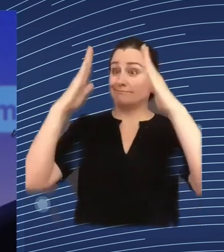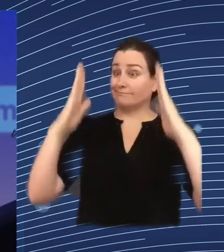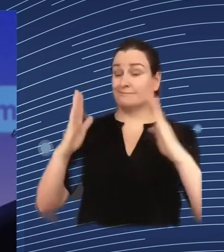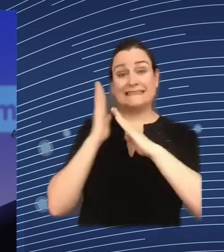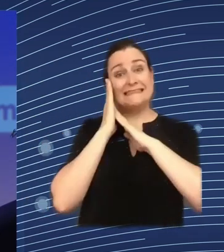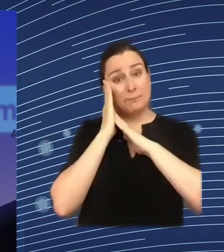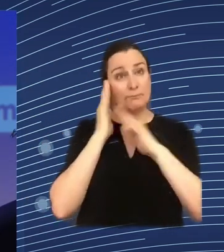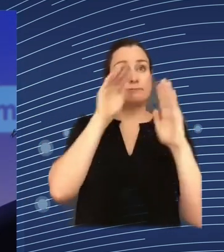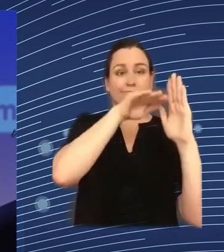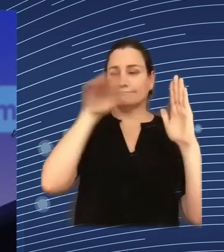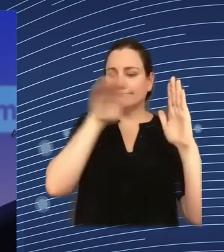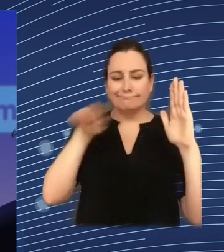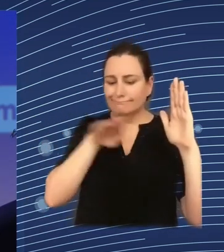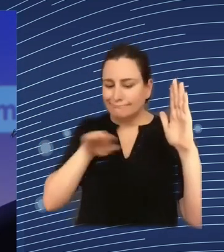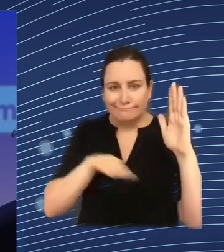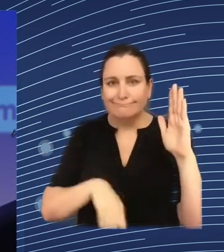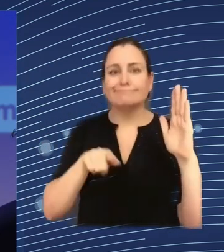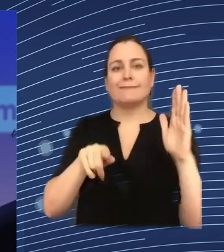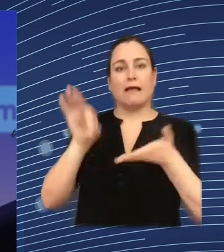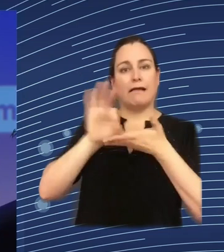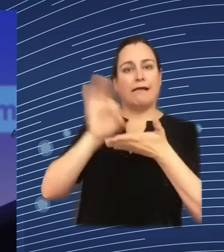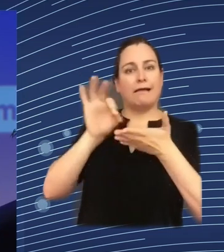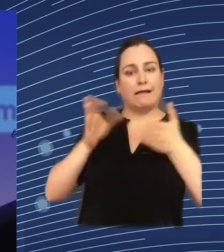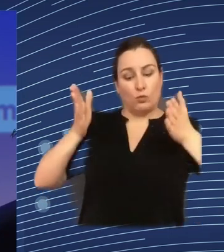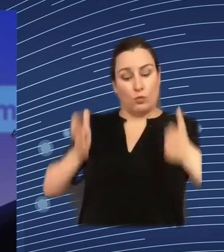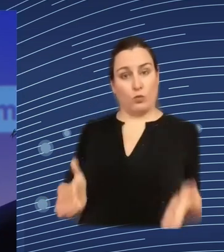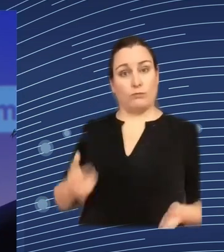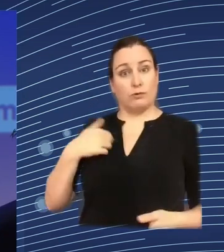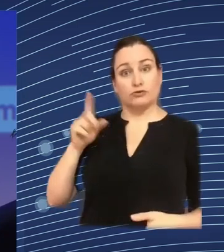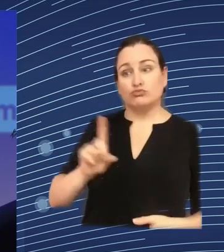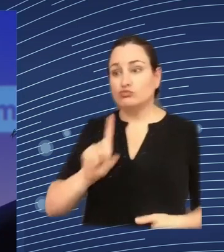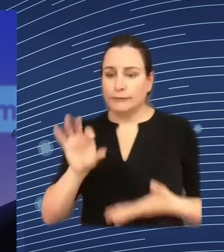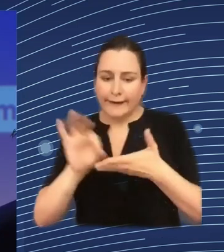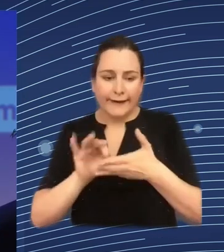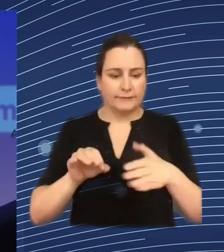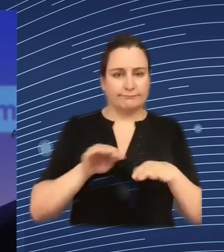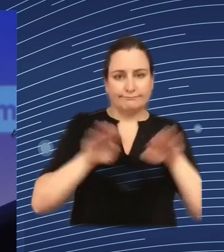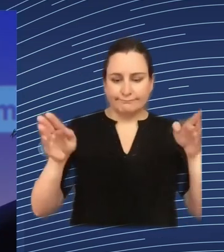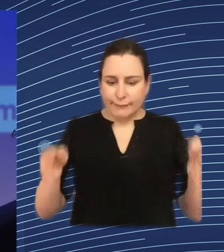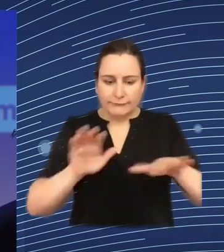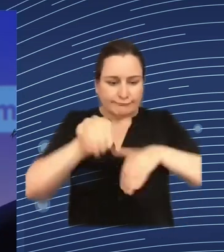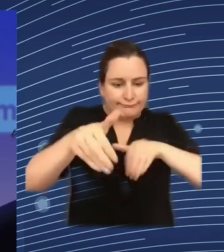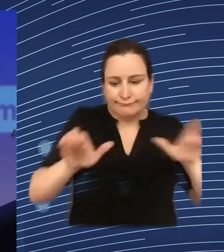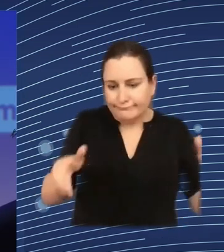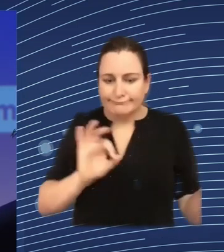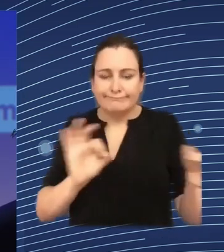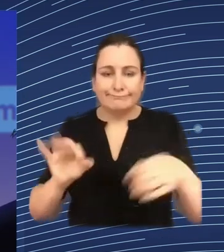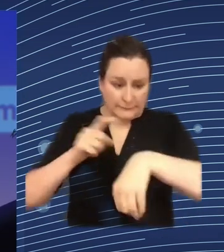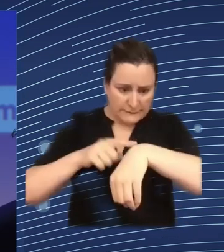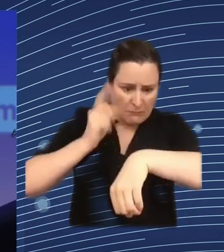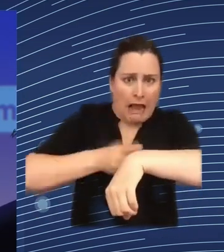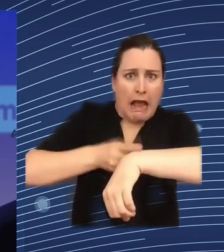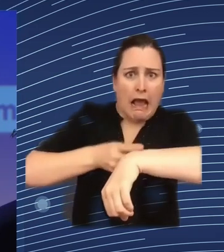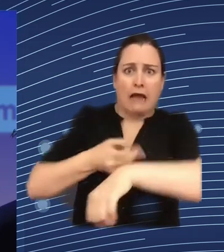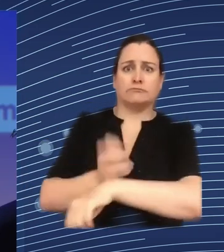for for uh calculate the the productivity optimal but in different